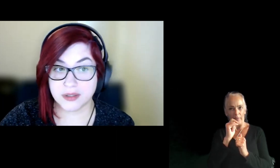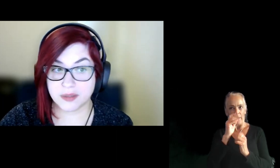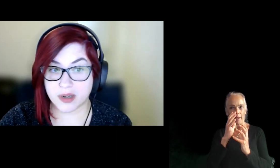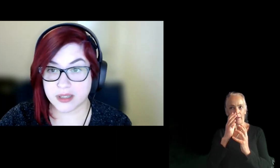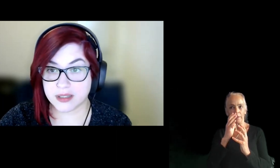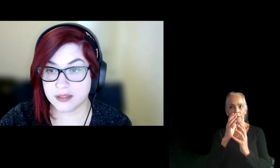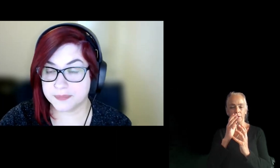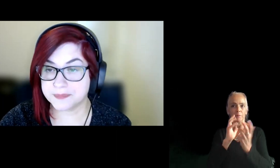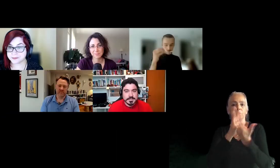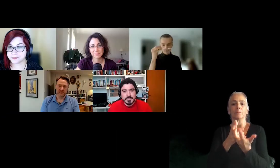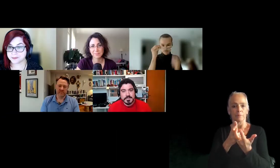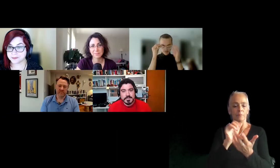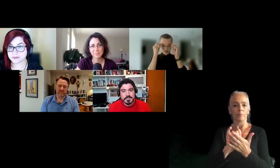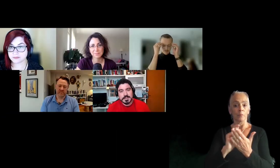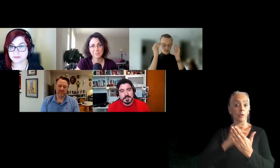the project.